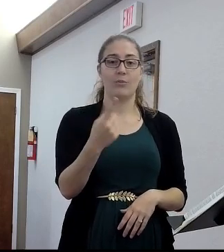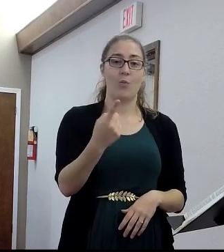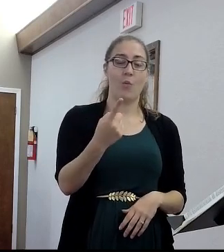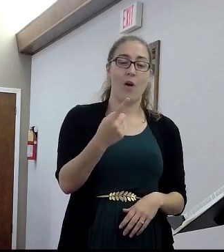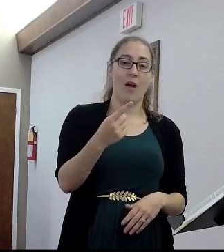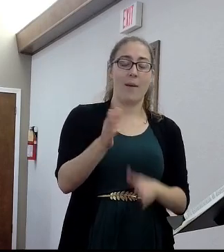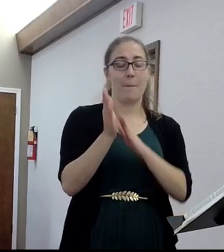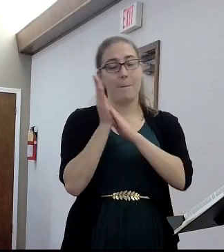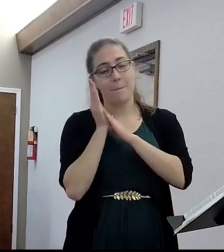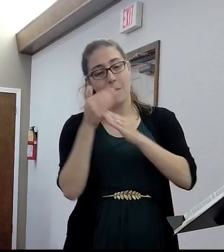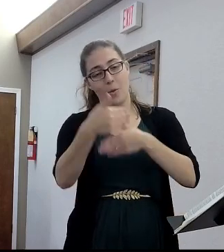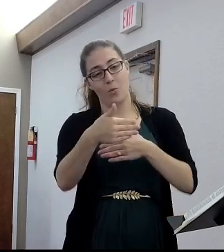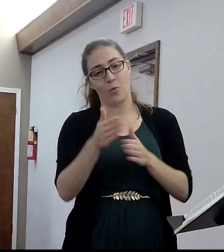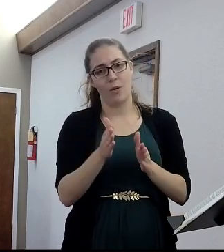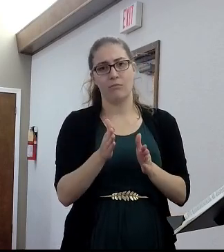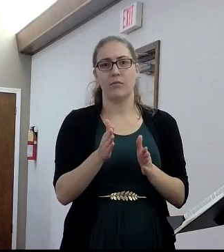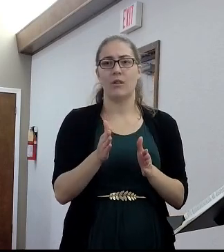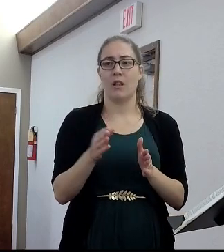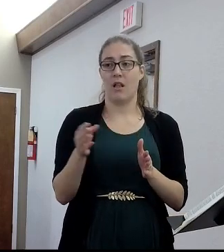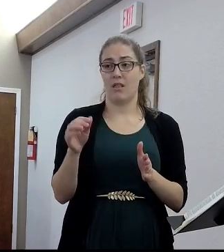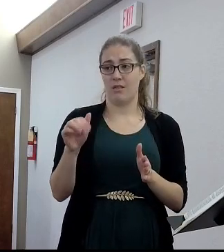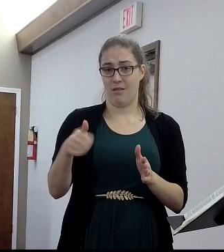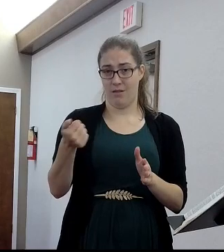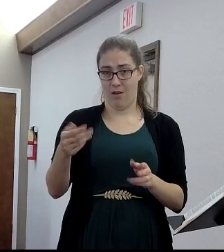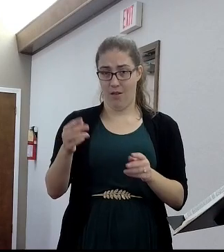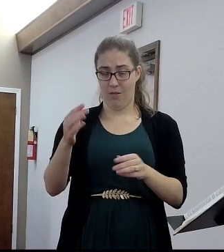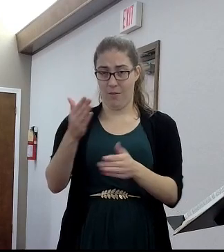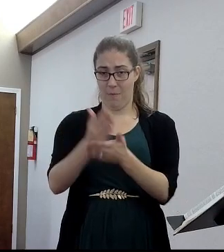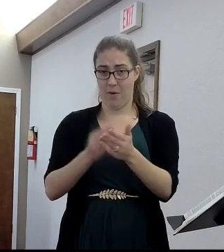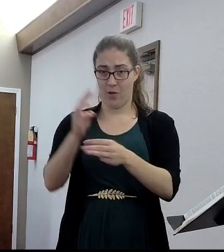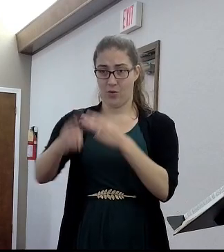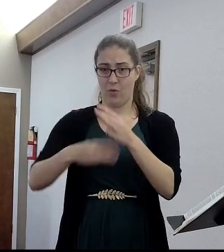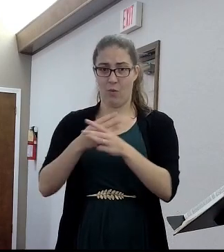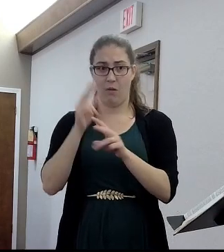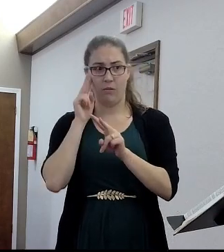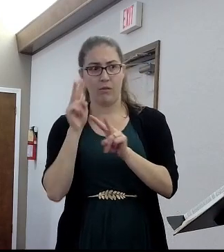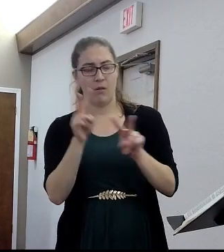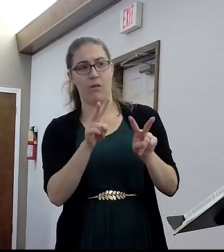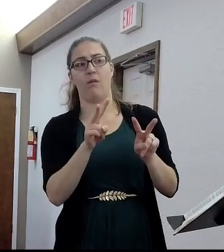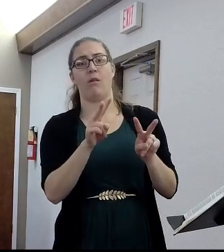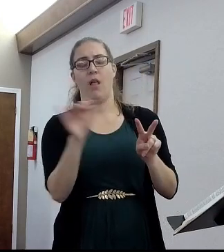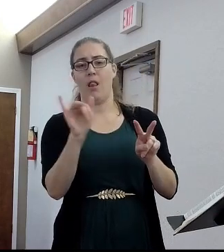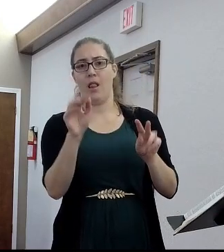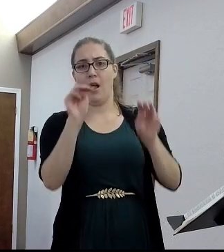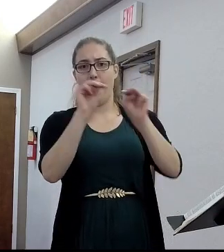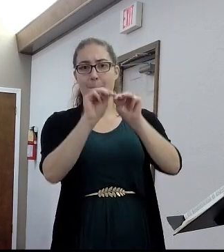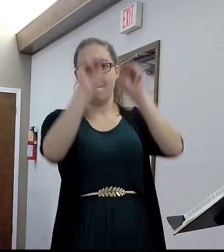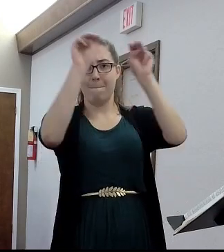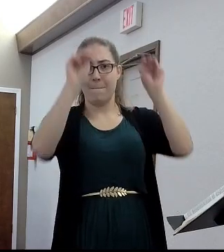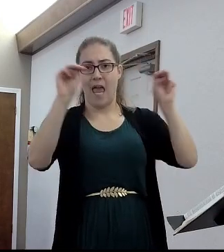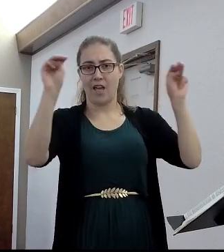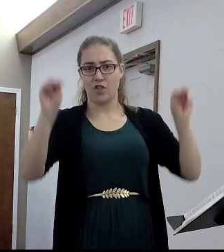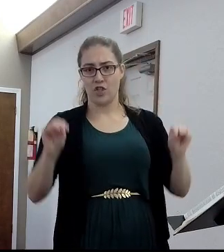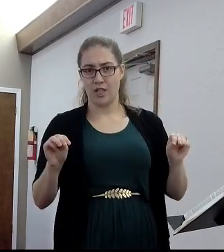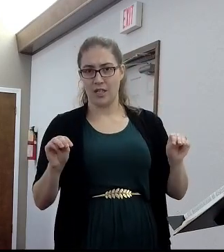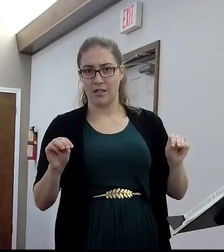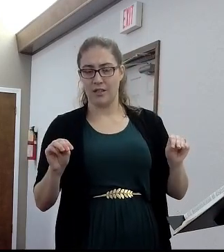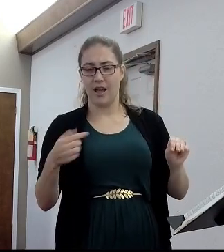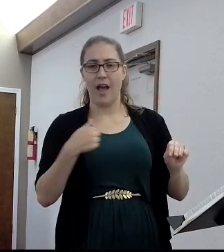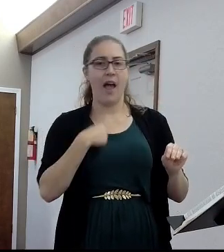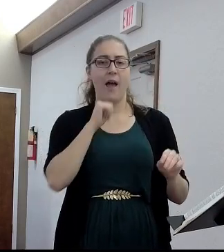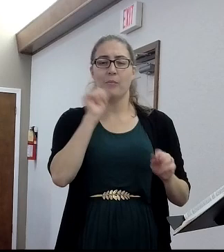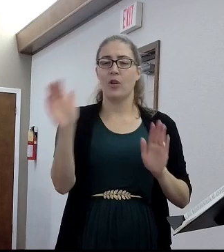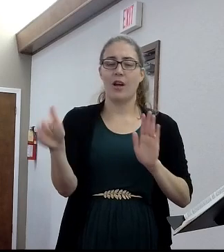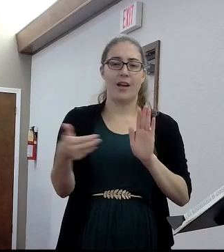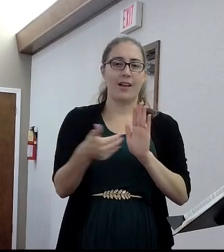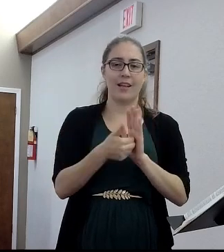You're living, the rest of the world looks at you as somebody who's living in a mansion. But we just want something new. I'm not against building